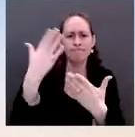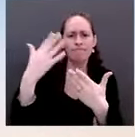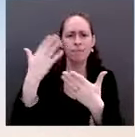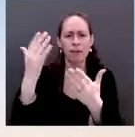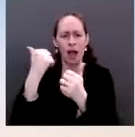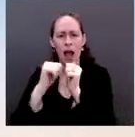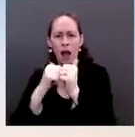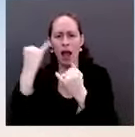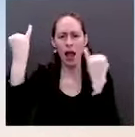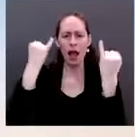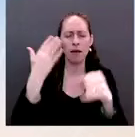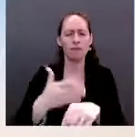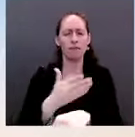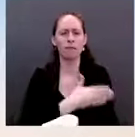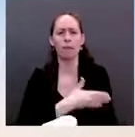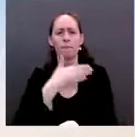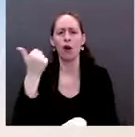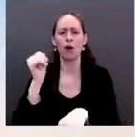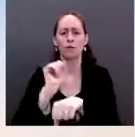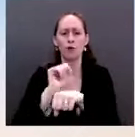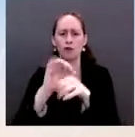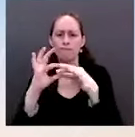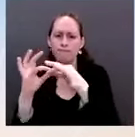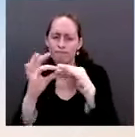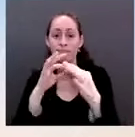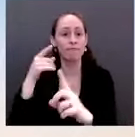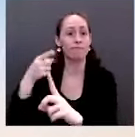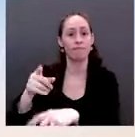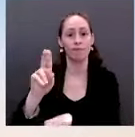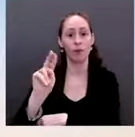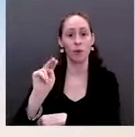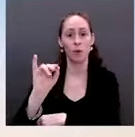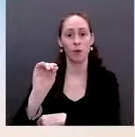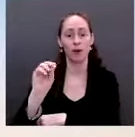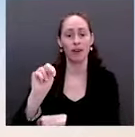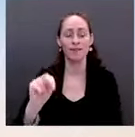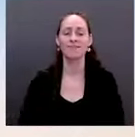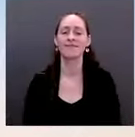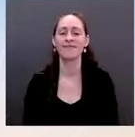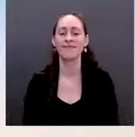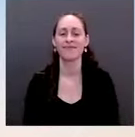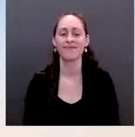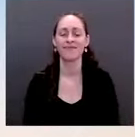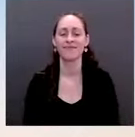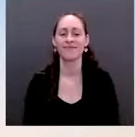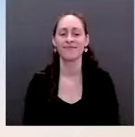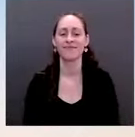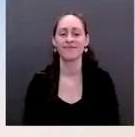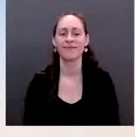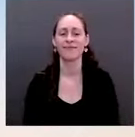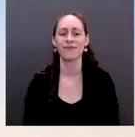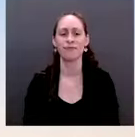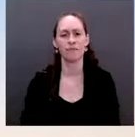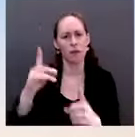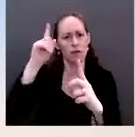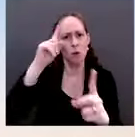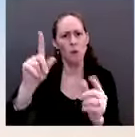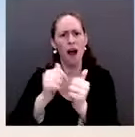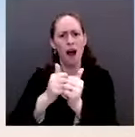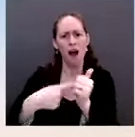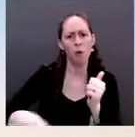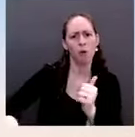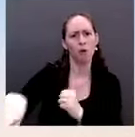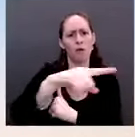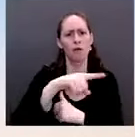workers access to information about their existing right to join or organize a union, a hugely important issue for the President. The